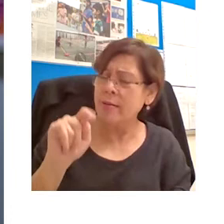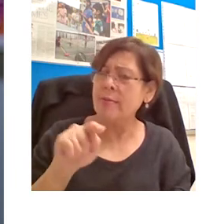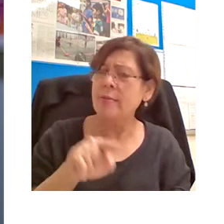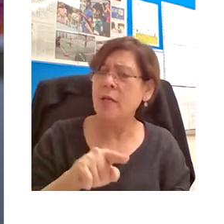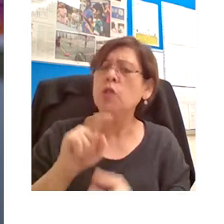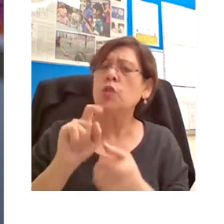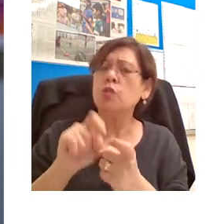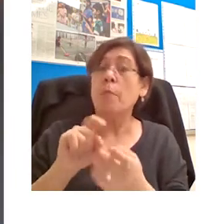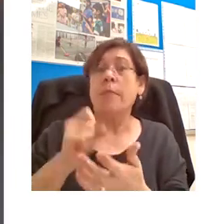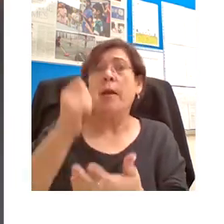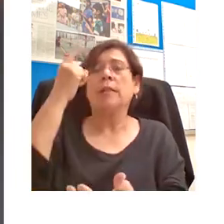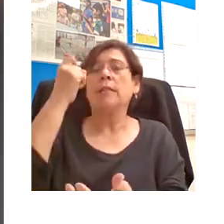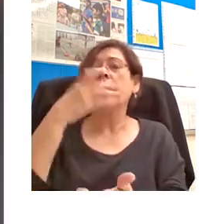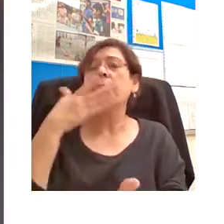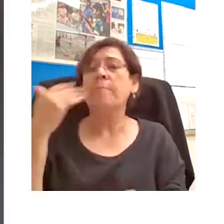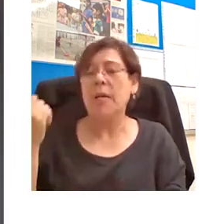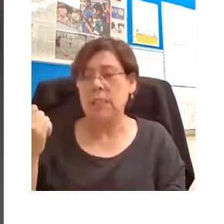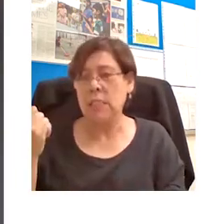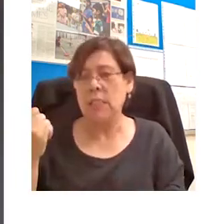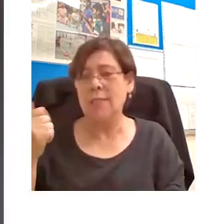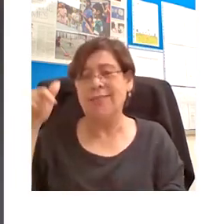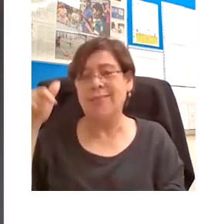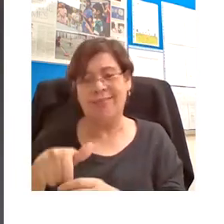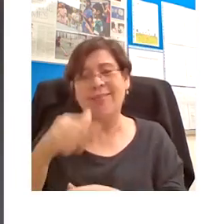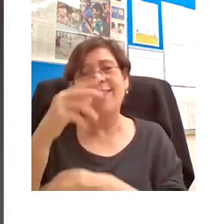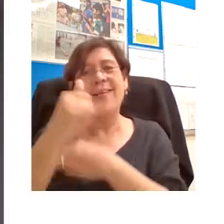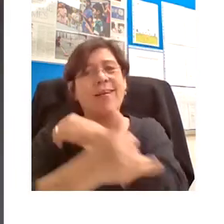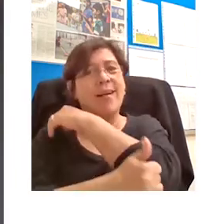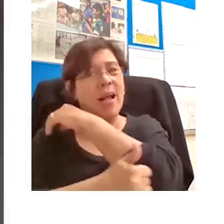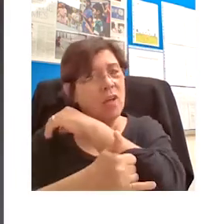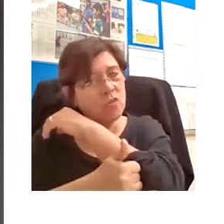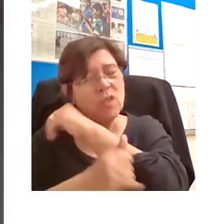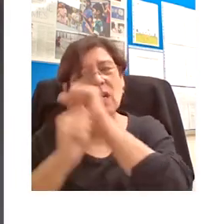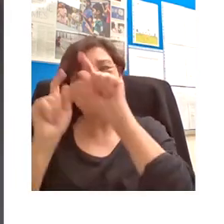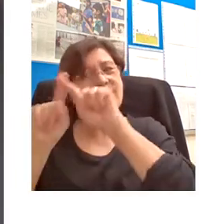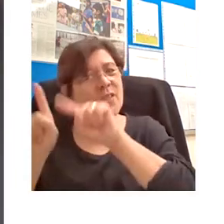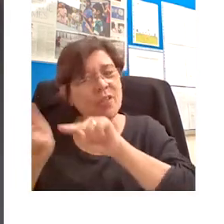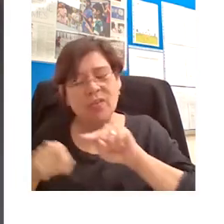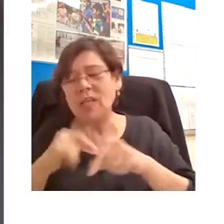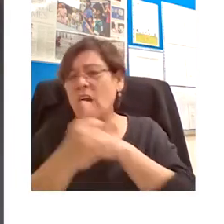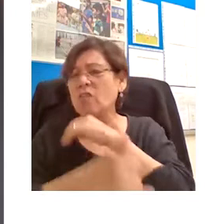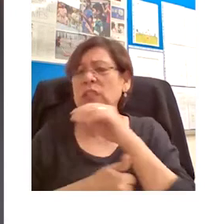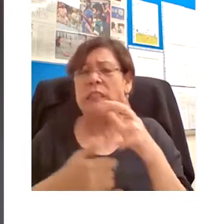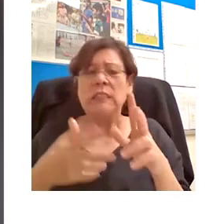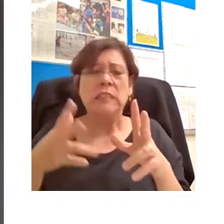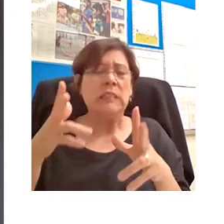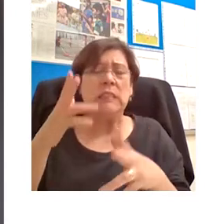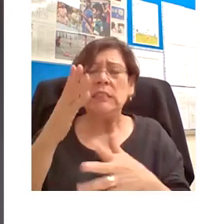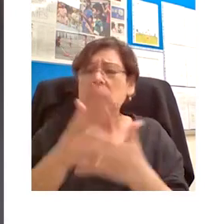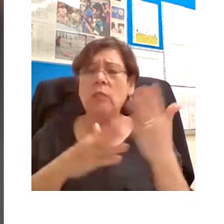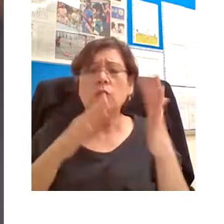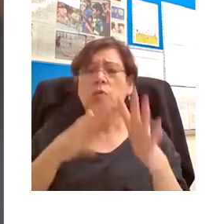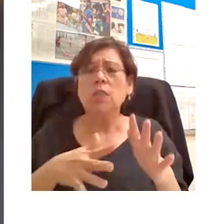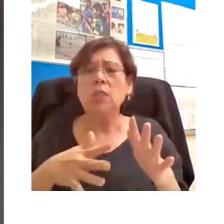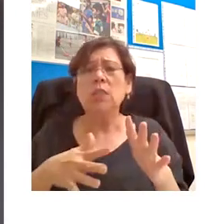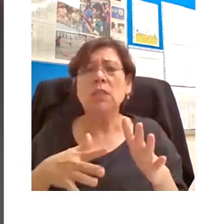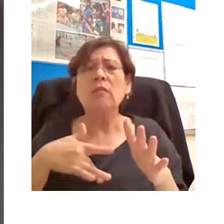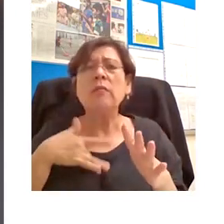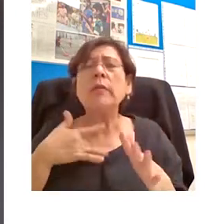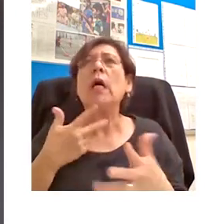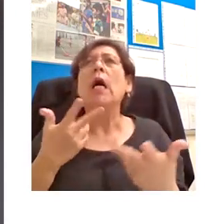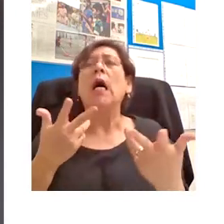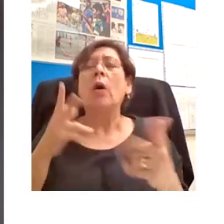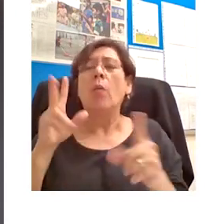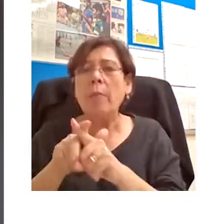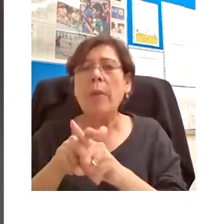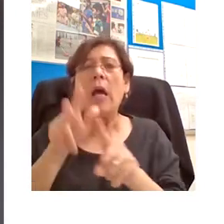many others of students being intimidated from applying to the best universities in the country by